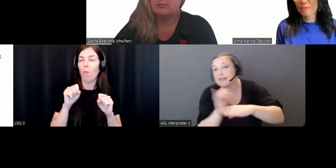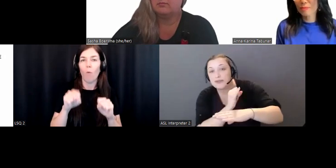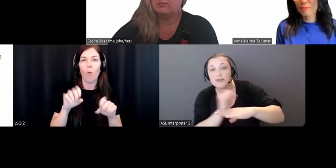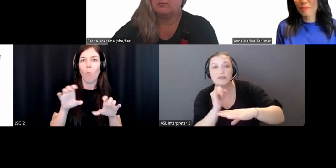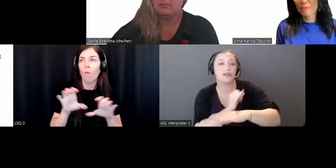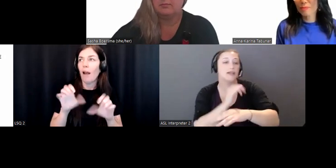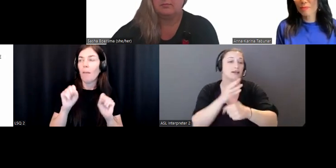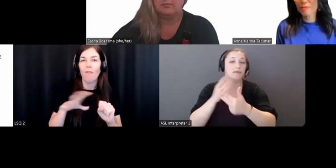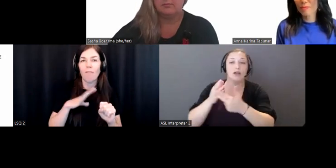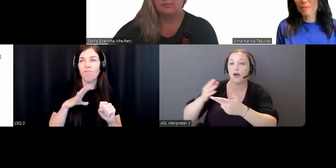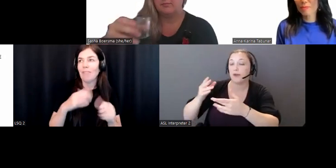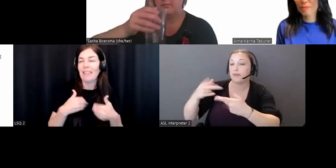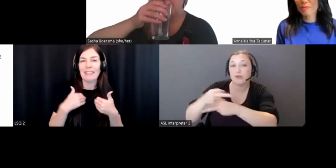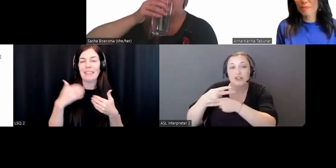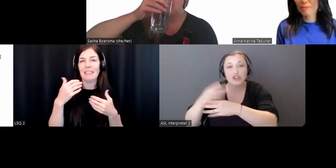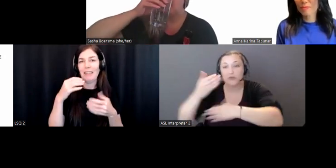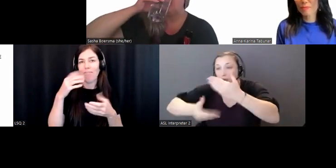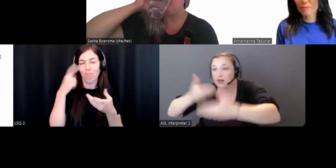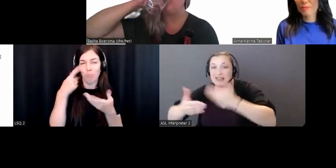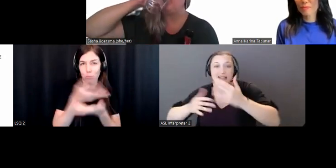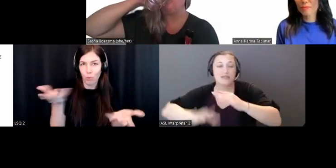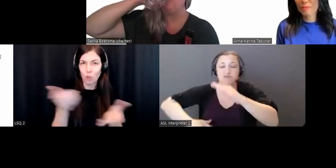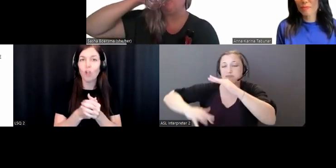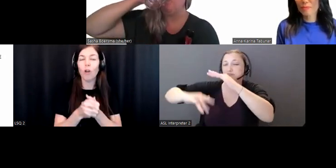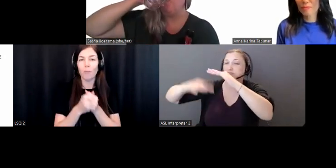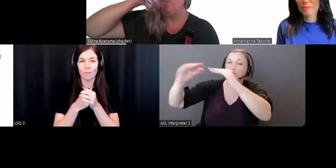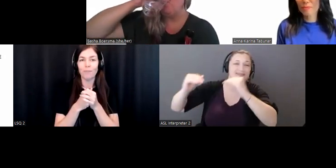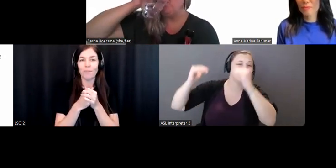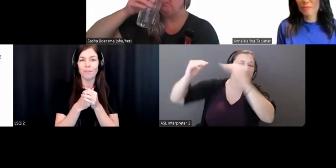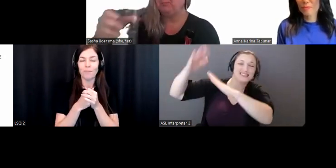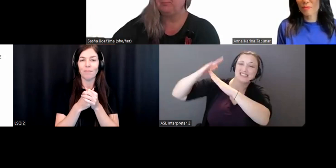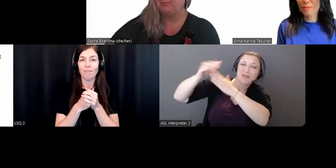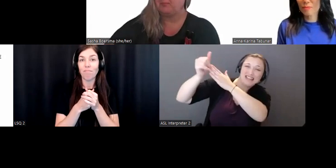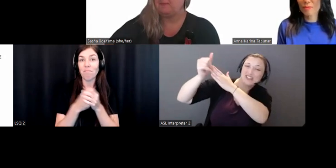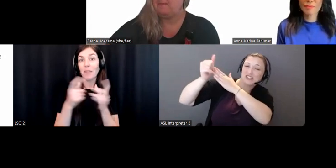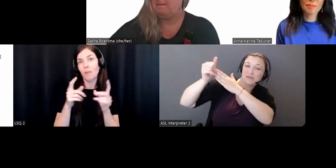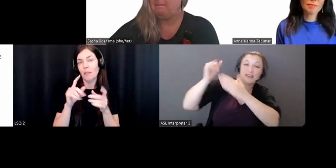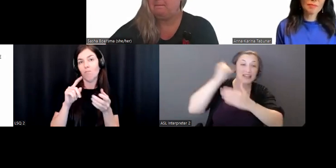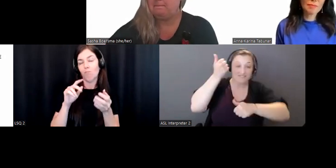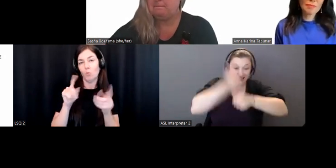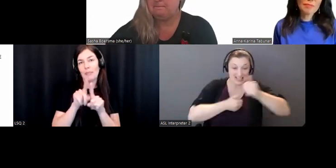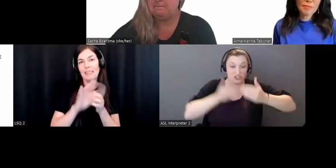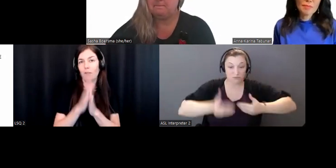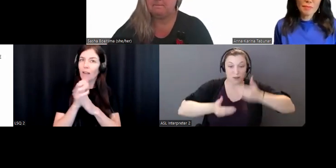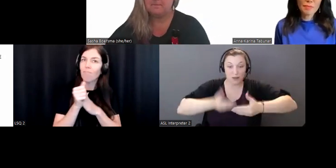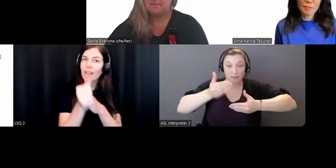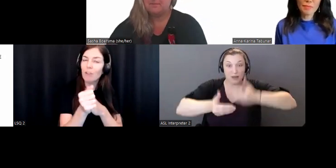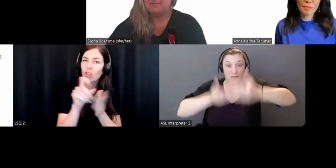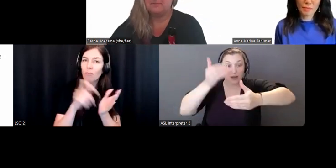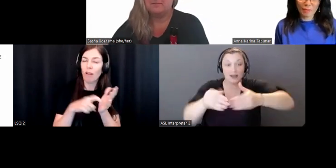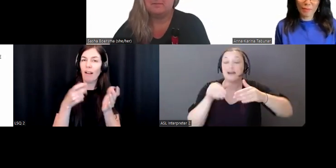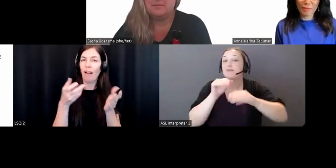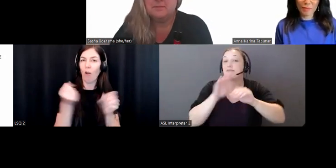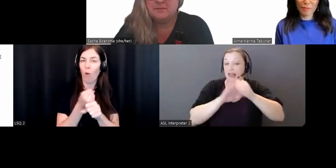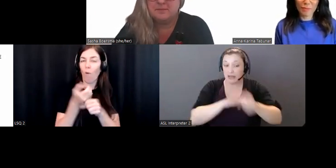production process through to leadership. And when we do that, when we address ableism at all steps of that process, we can create an industry